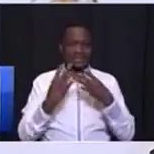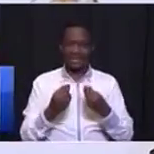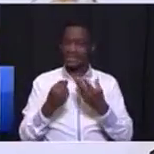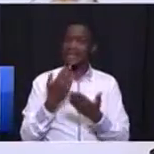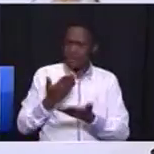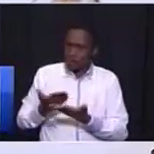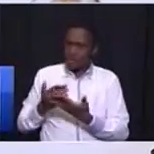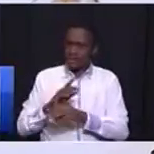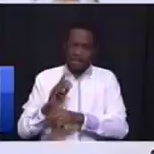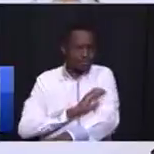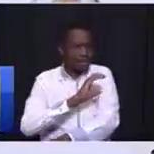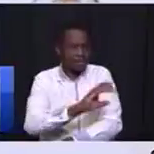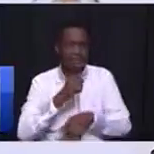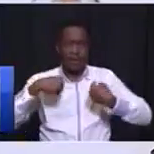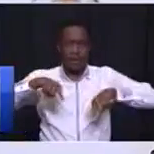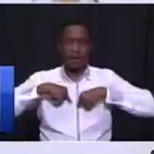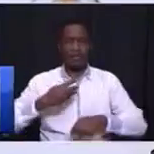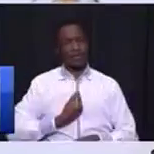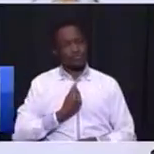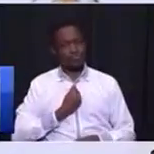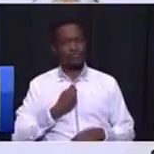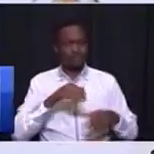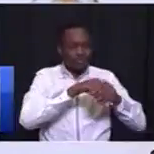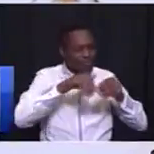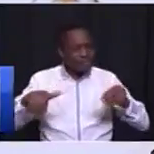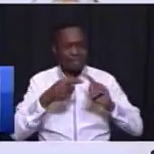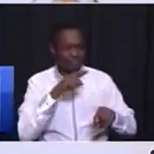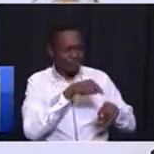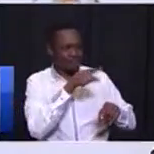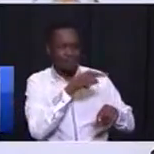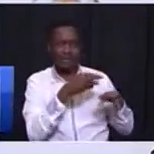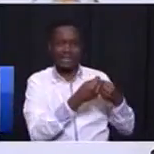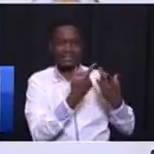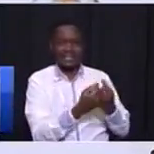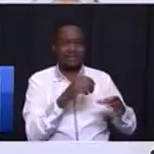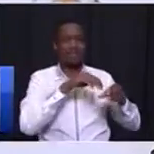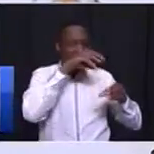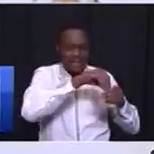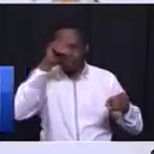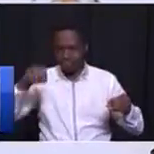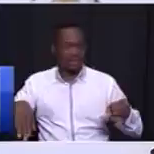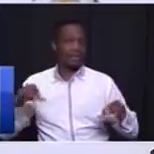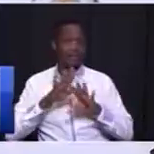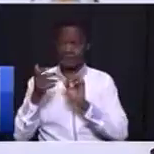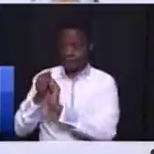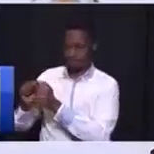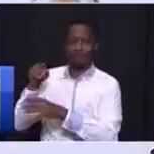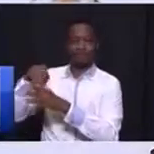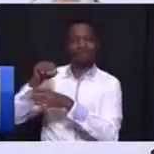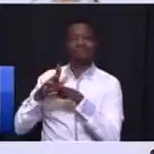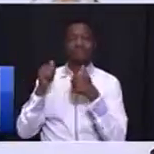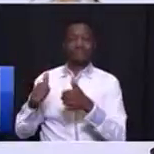to get them out of wrong things that they are doing. But we must do so with a plan. We need the Houghton Sports Plan